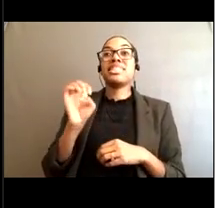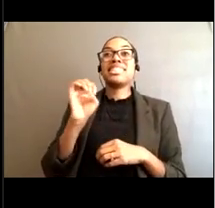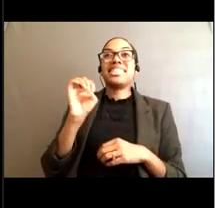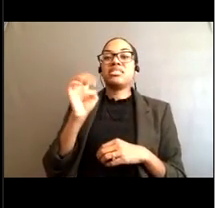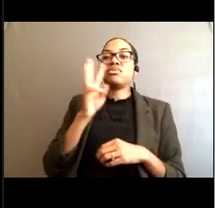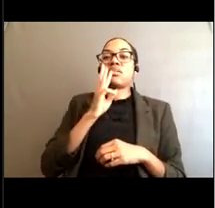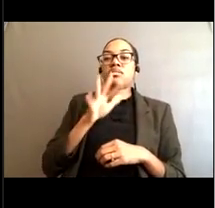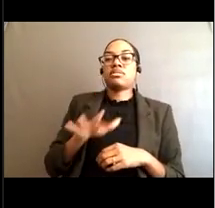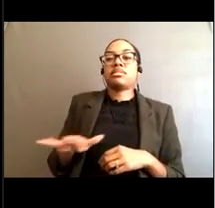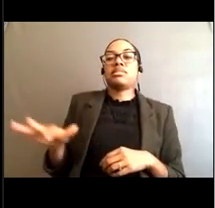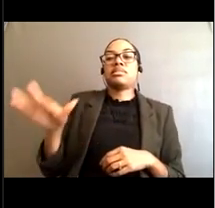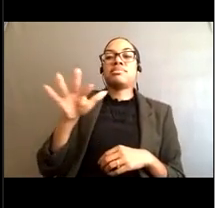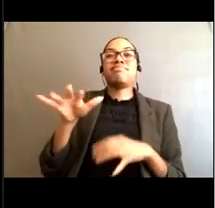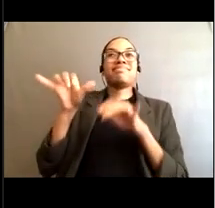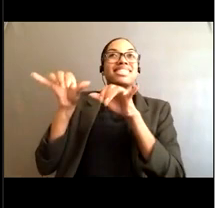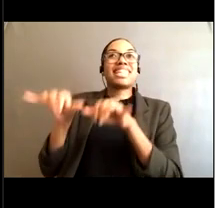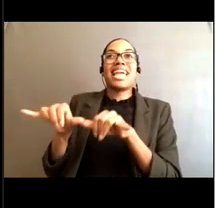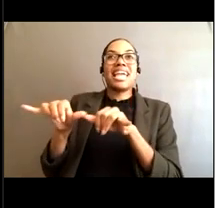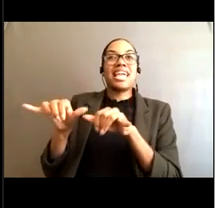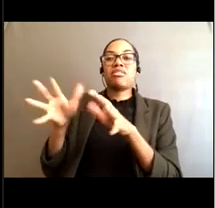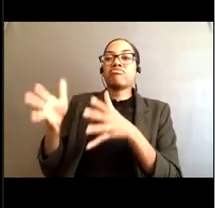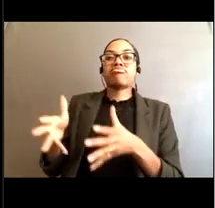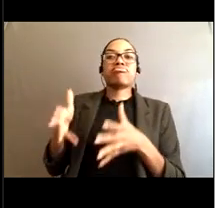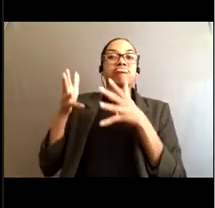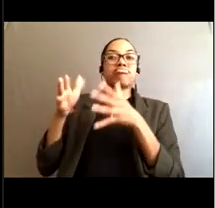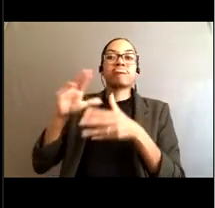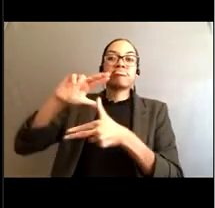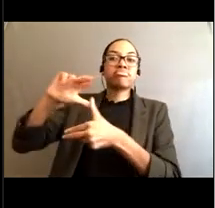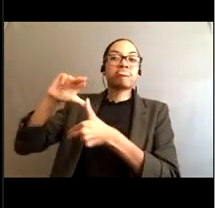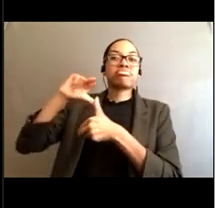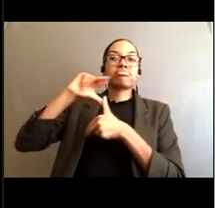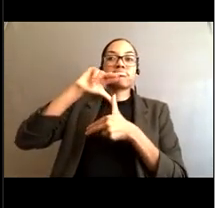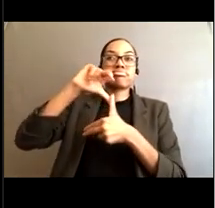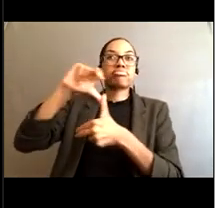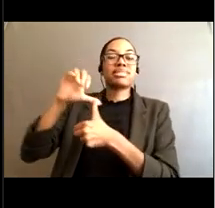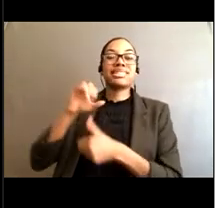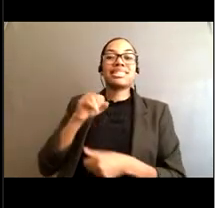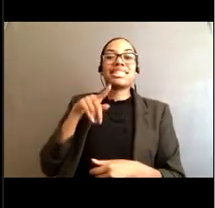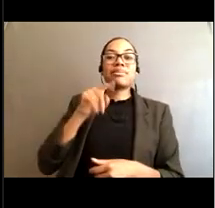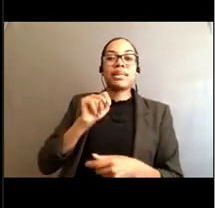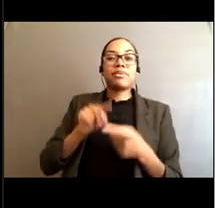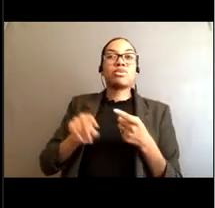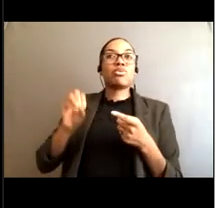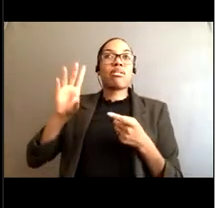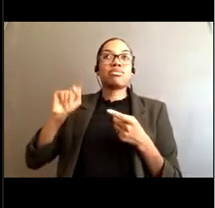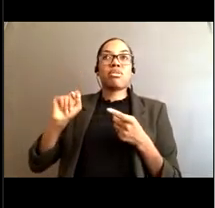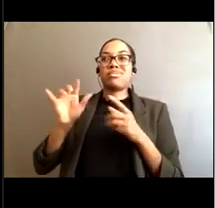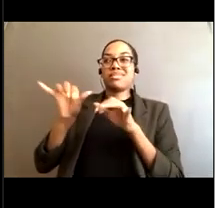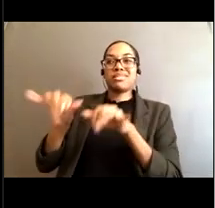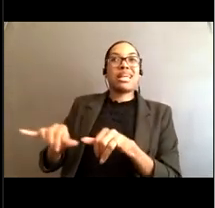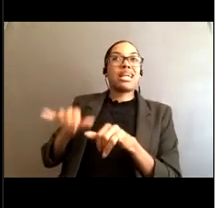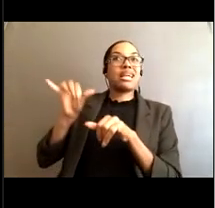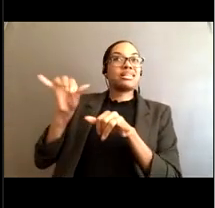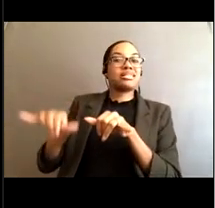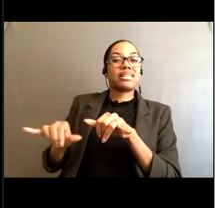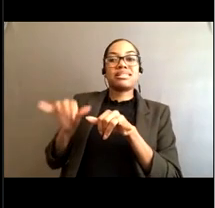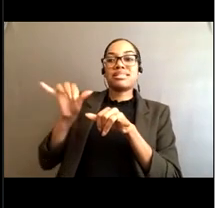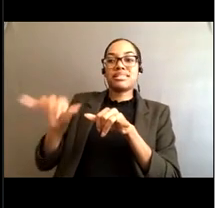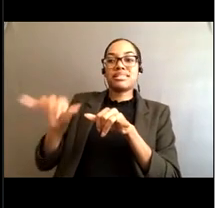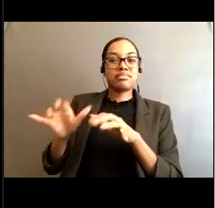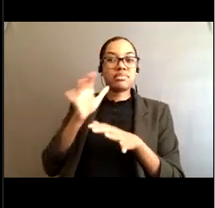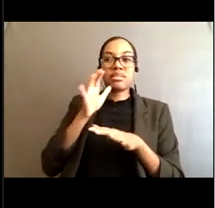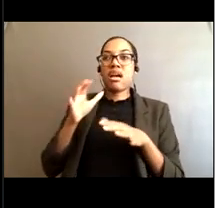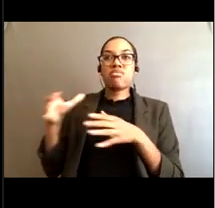September 23rd to October 4th. The closest Lorenzo got to the United States was over